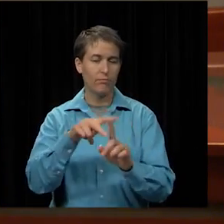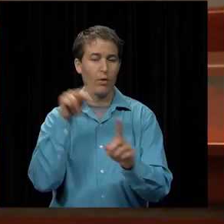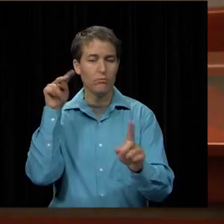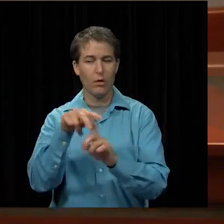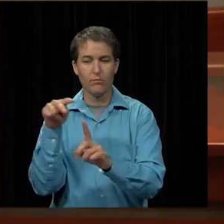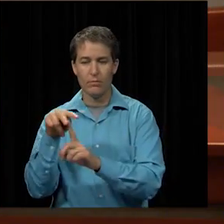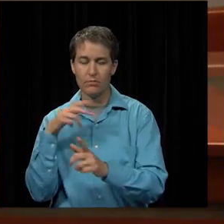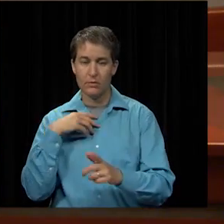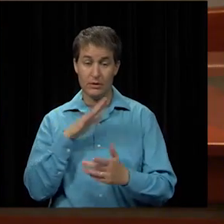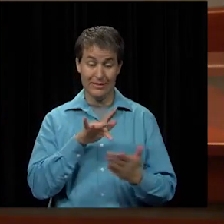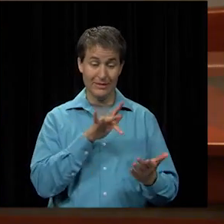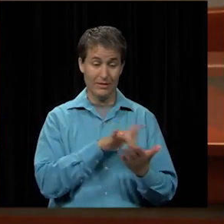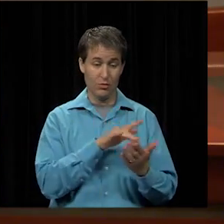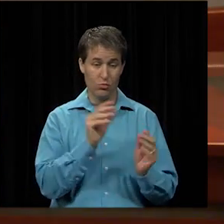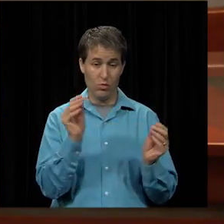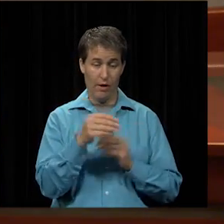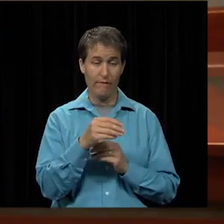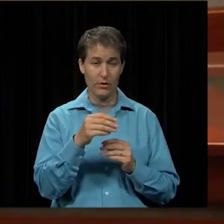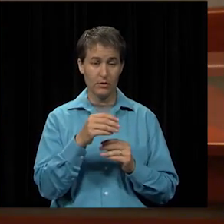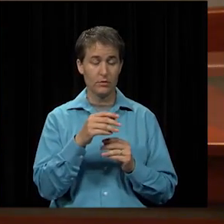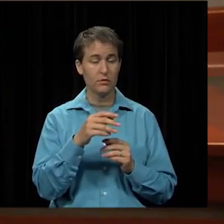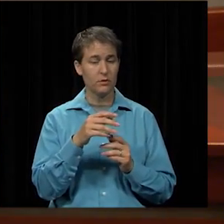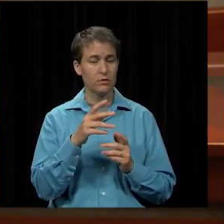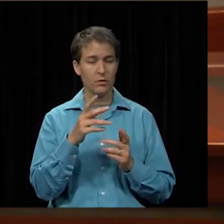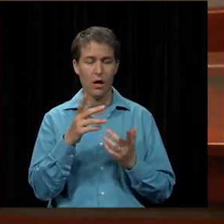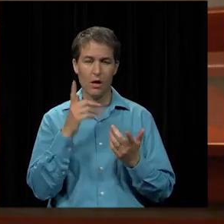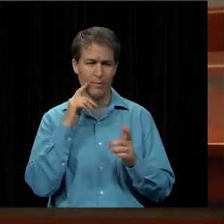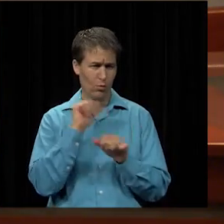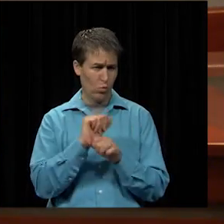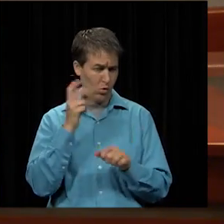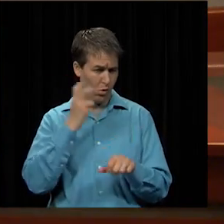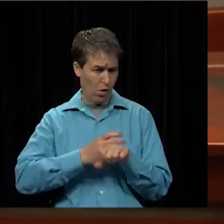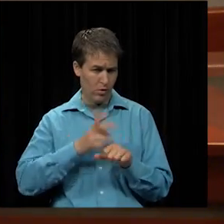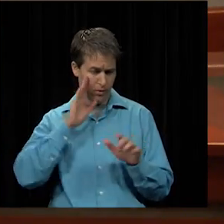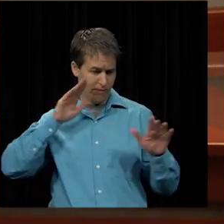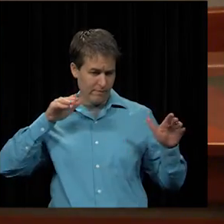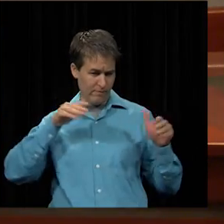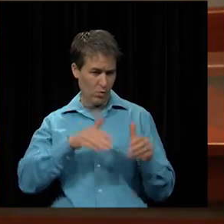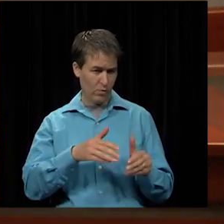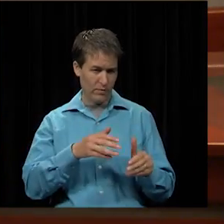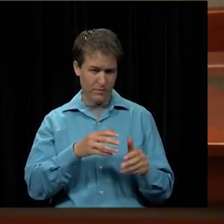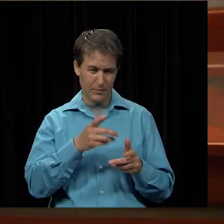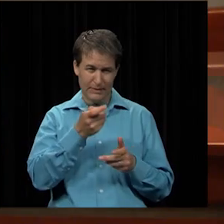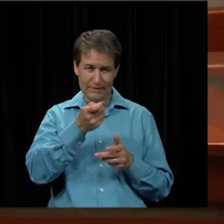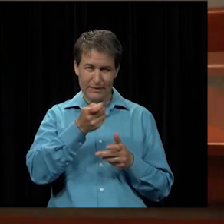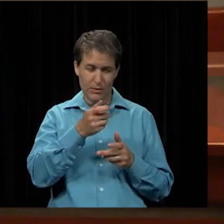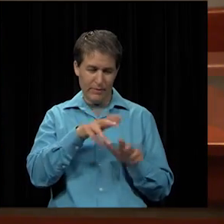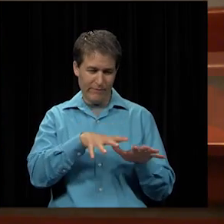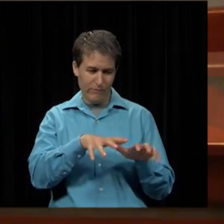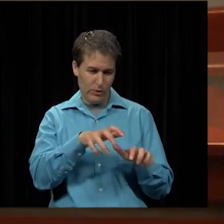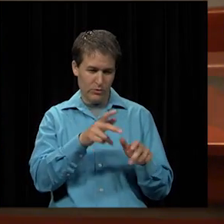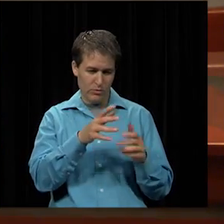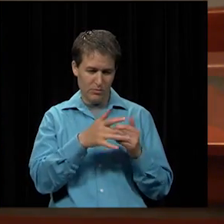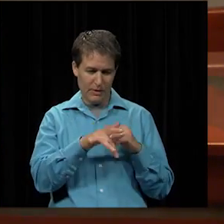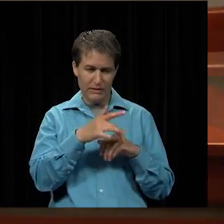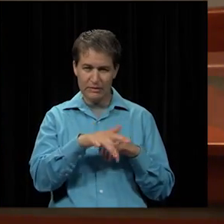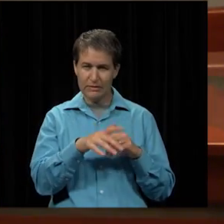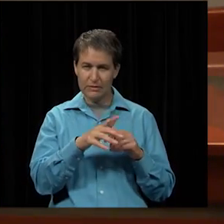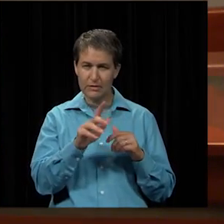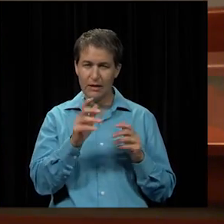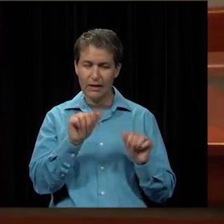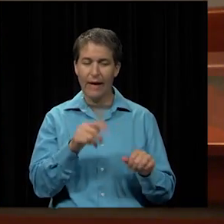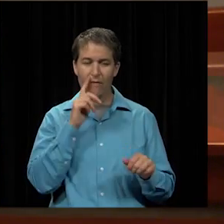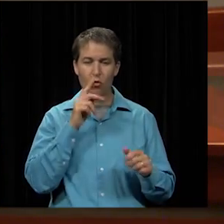central office at the food production with Scott Kingery. They work hard to narrow down to as minimal freezer space as they can in terms of